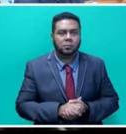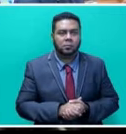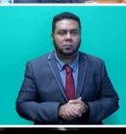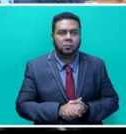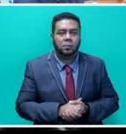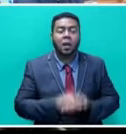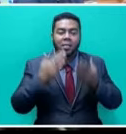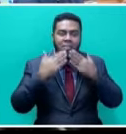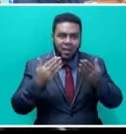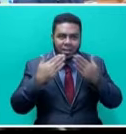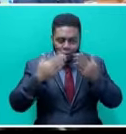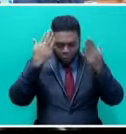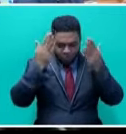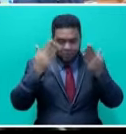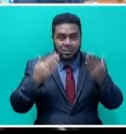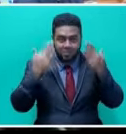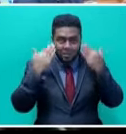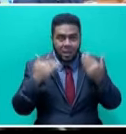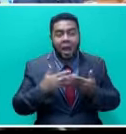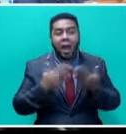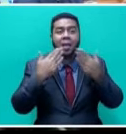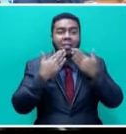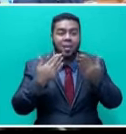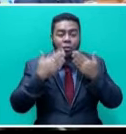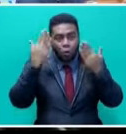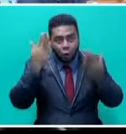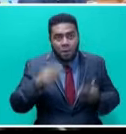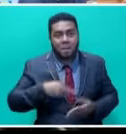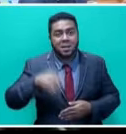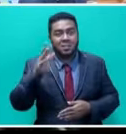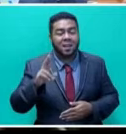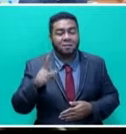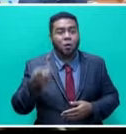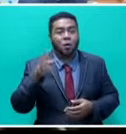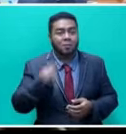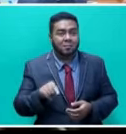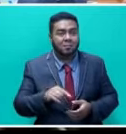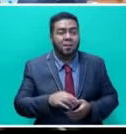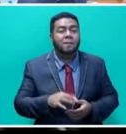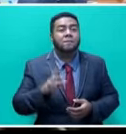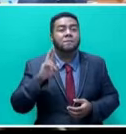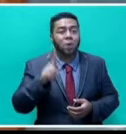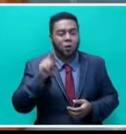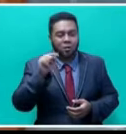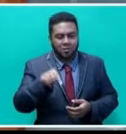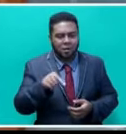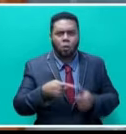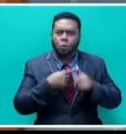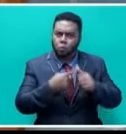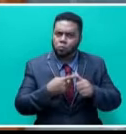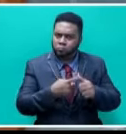Thank you, Honorable Speaker, and I thank the Honorable Minister for that, for that, for the